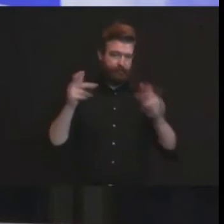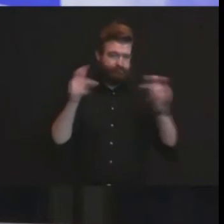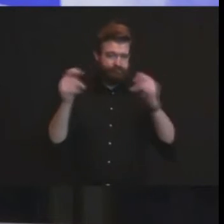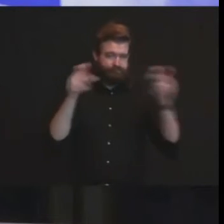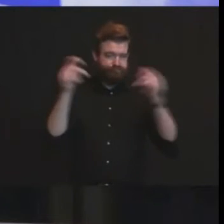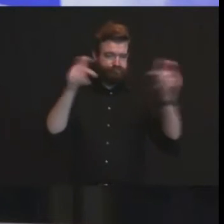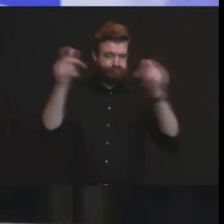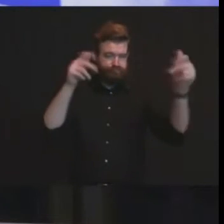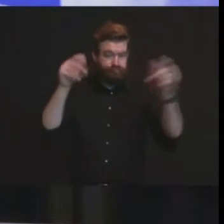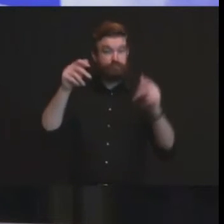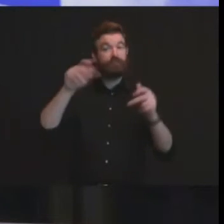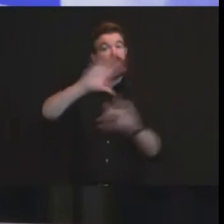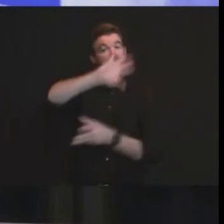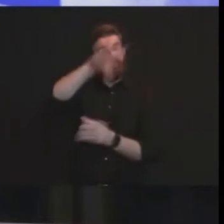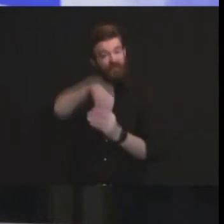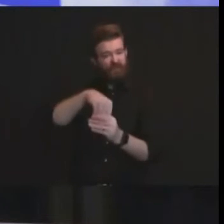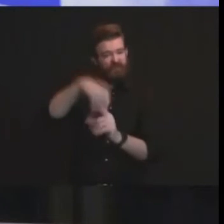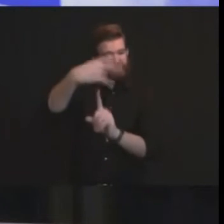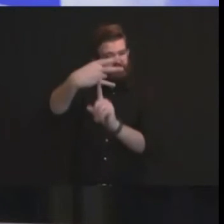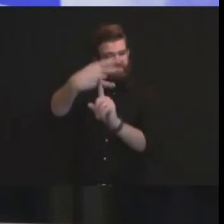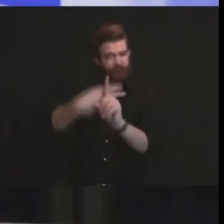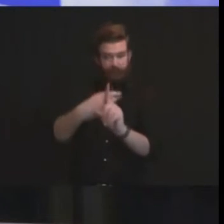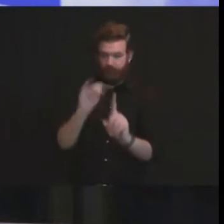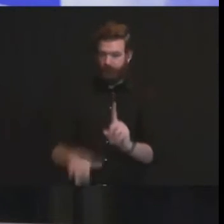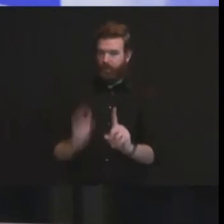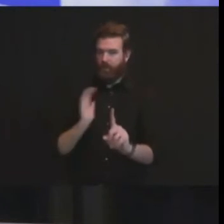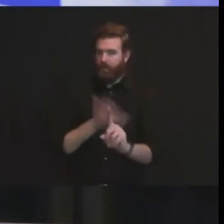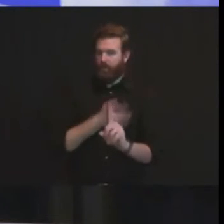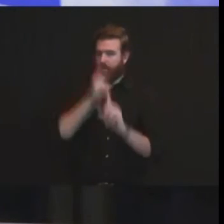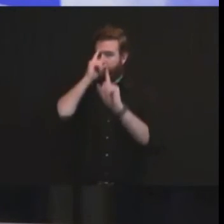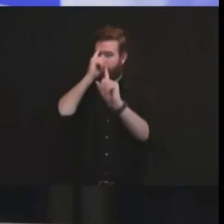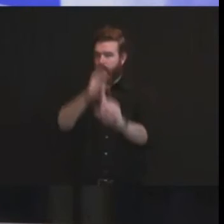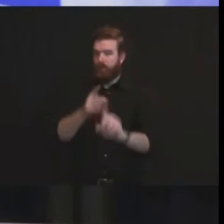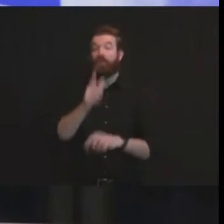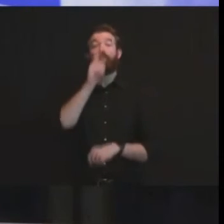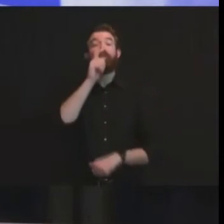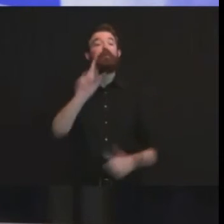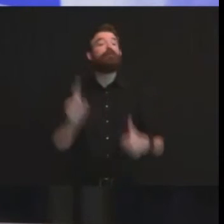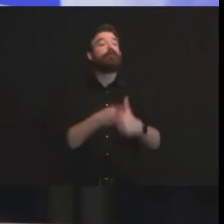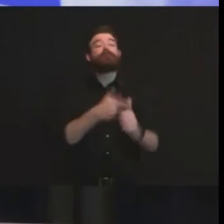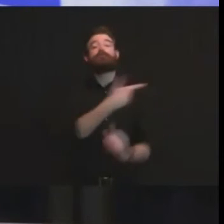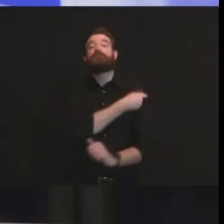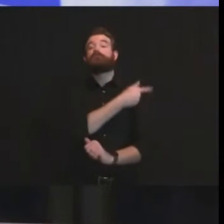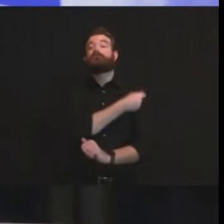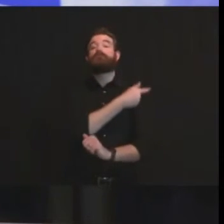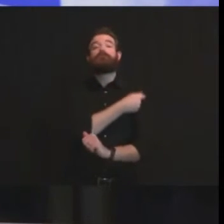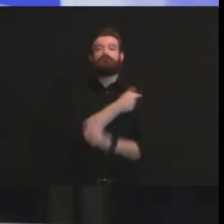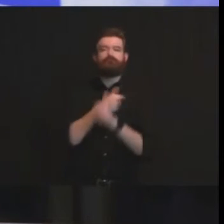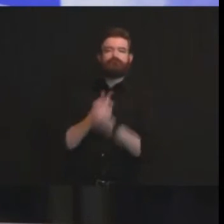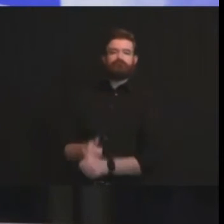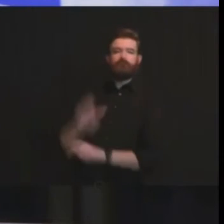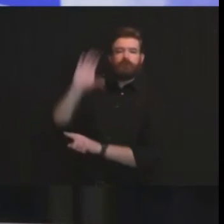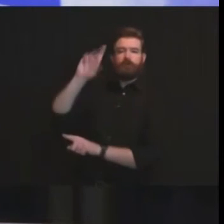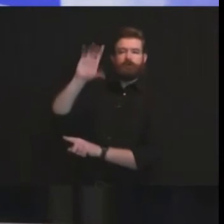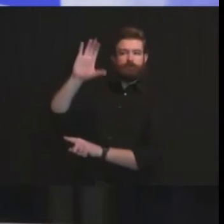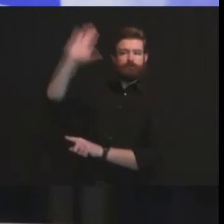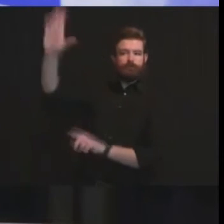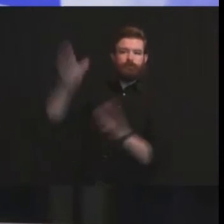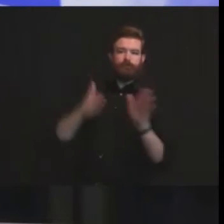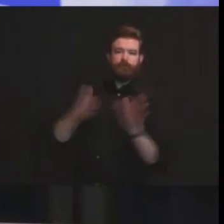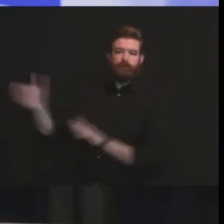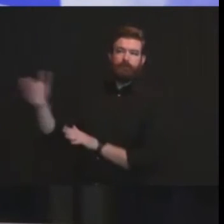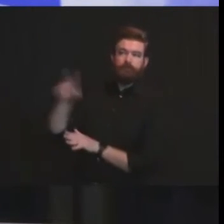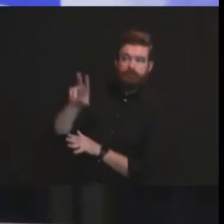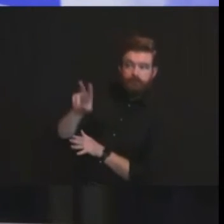who will get vaccinated first is based on the cdc's playbook which outlines three phases to this